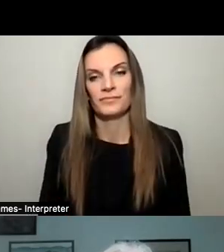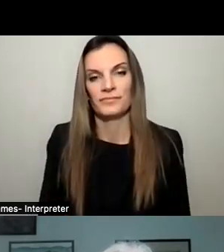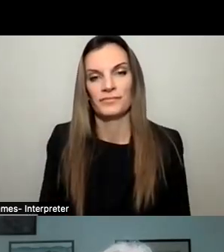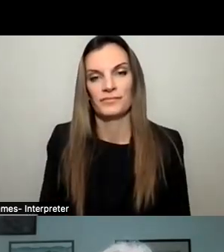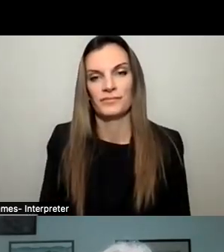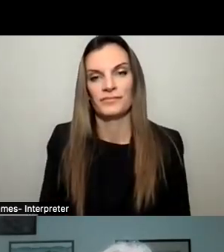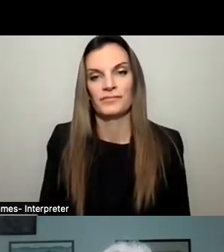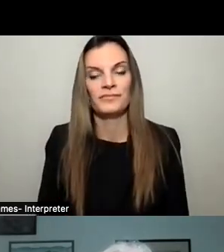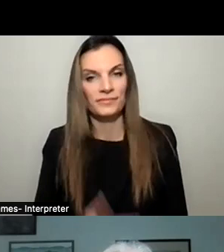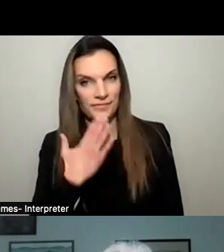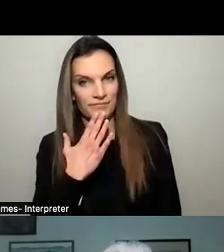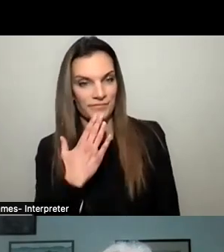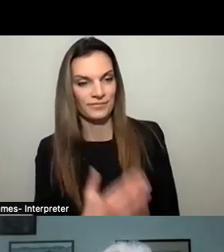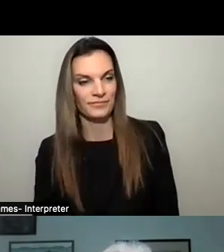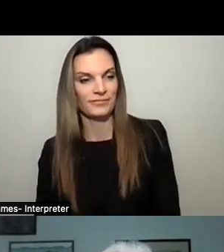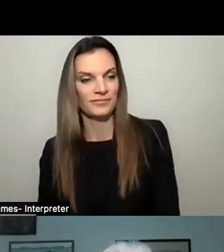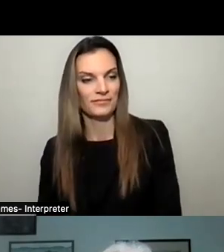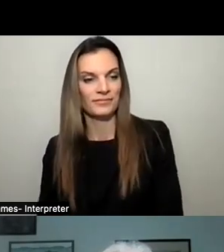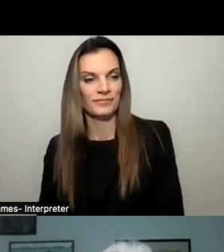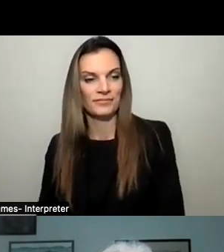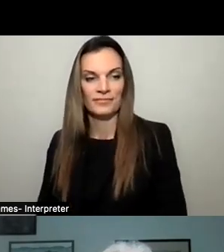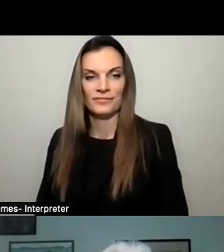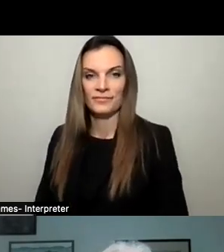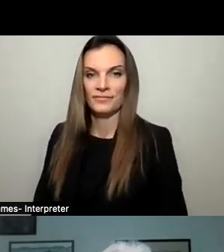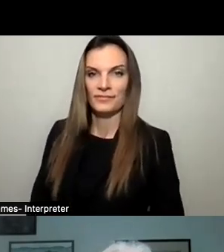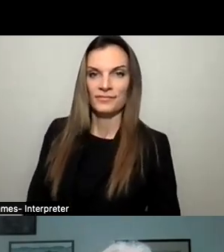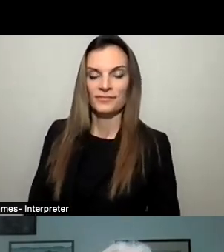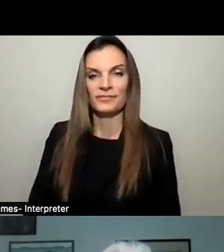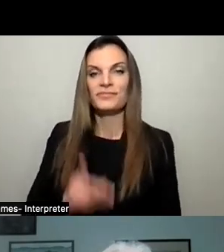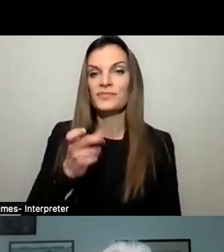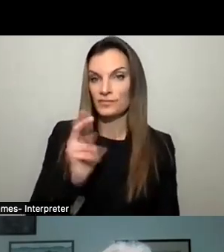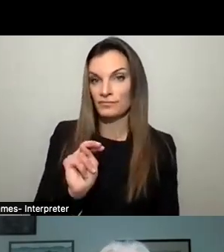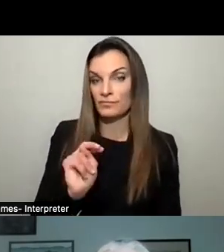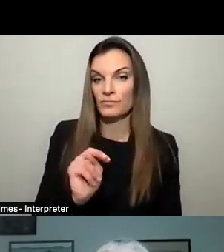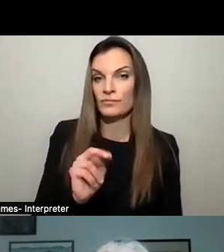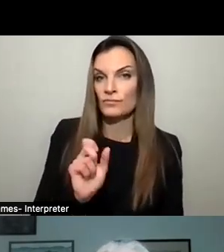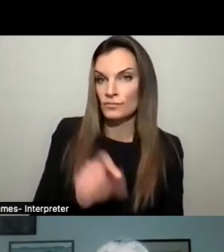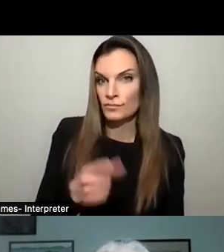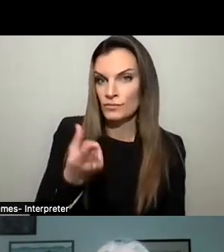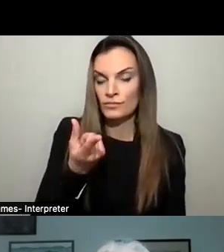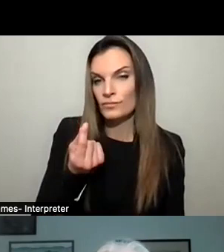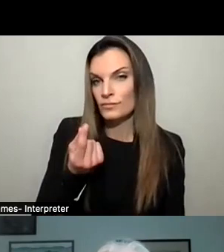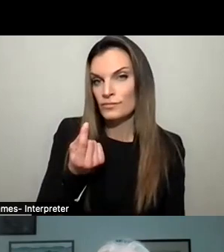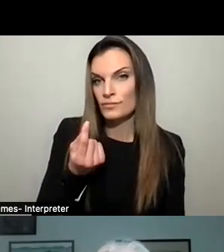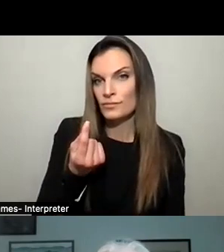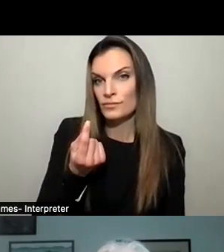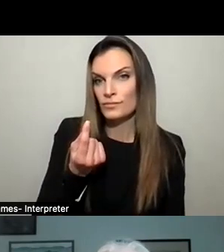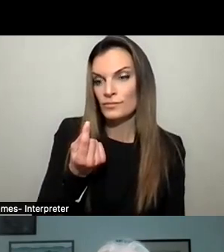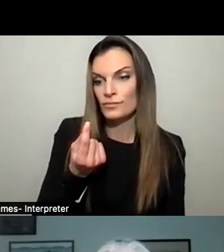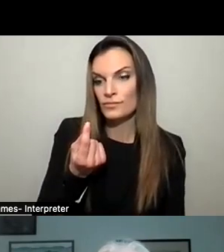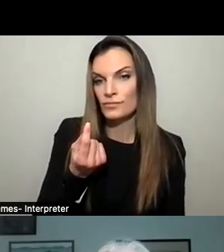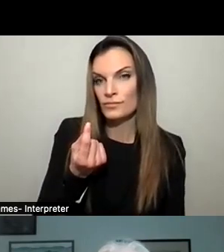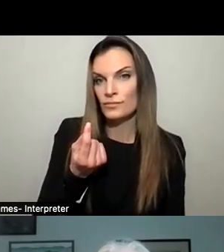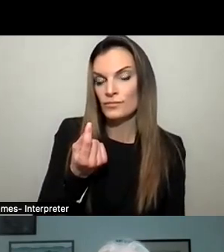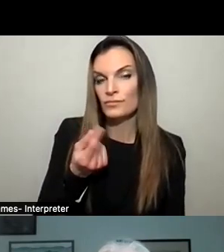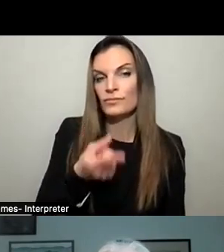Thank you. Ken, what will you do to encourage businesses to fill the empty storefronts in